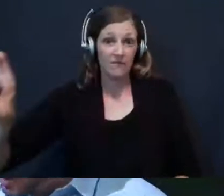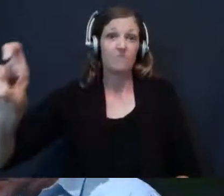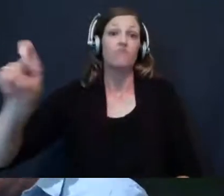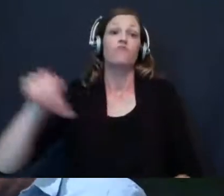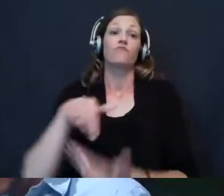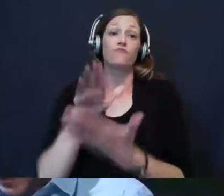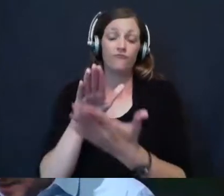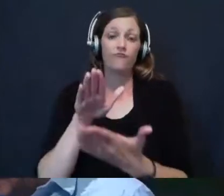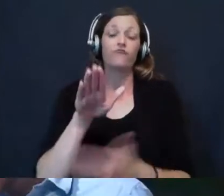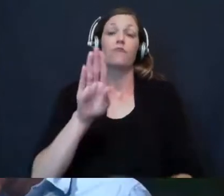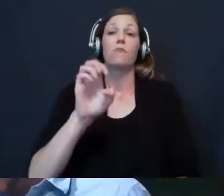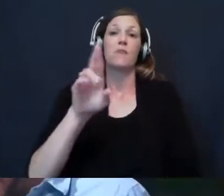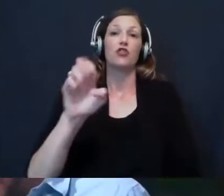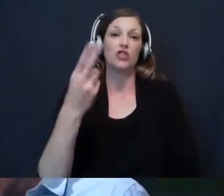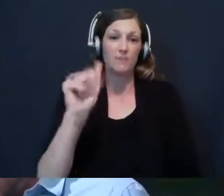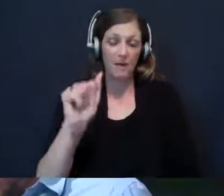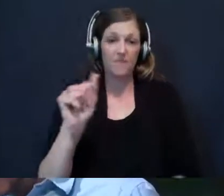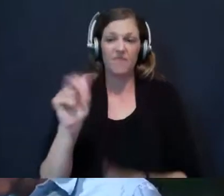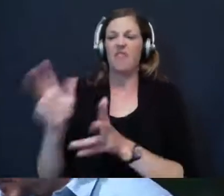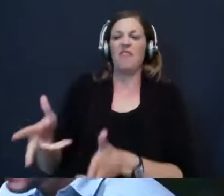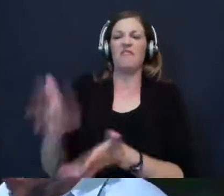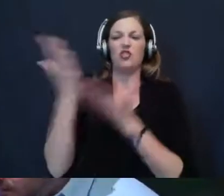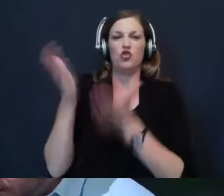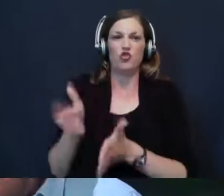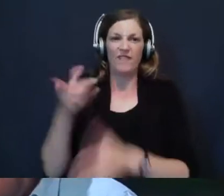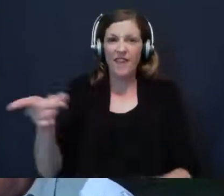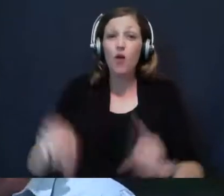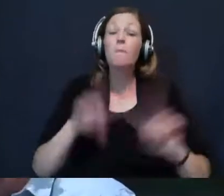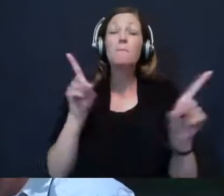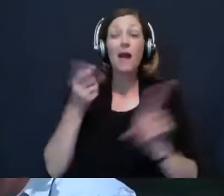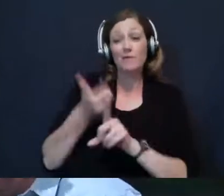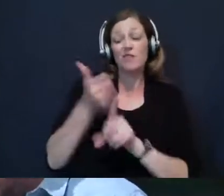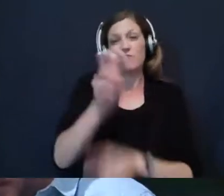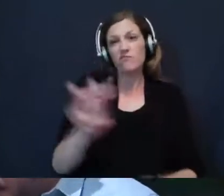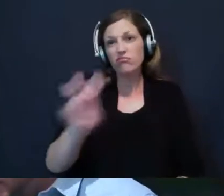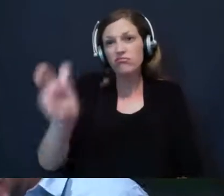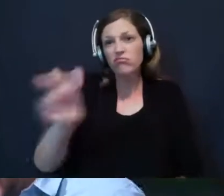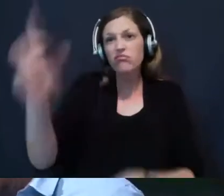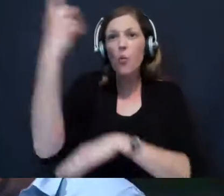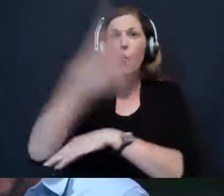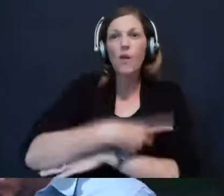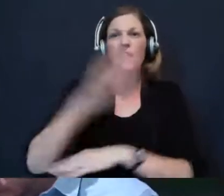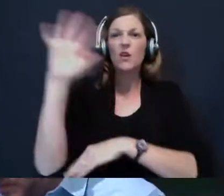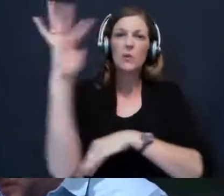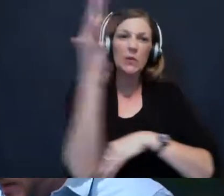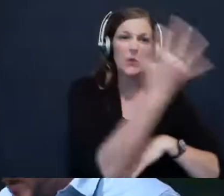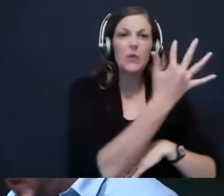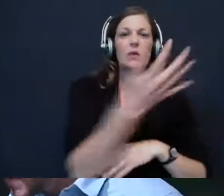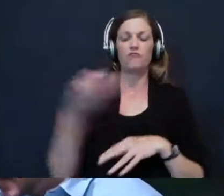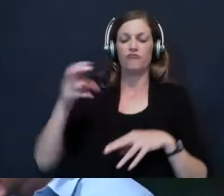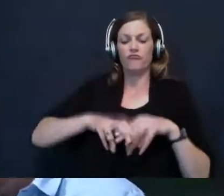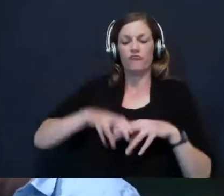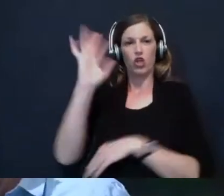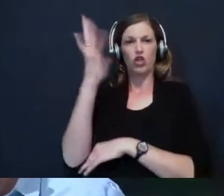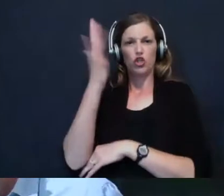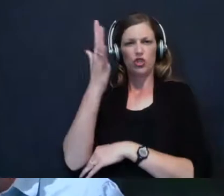which belongs to Judah, and left his servant there. But he himself went a day's journey into the wilderness and came and sat down under a broom tree. And he